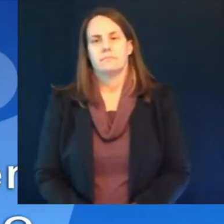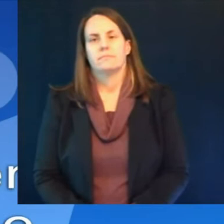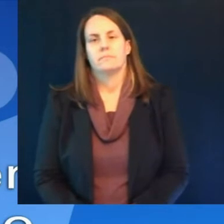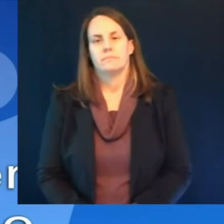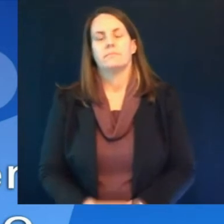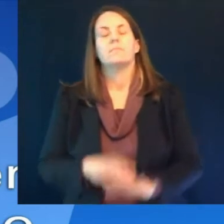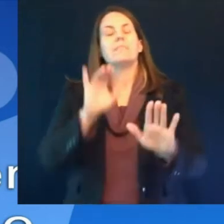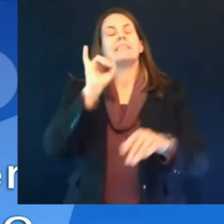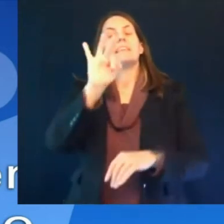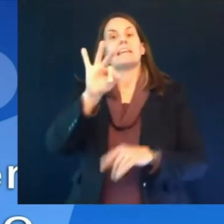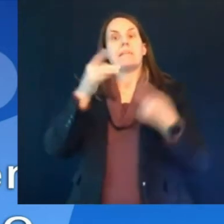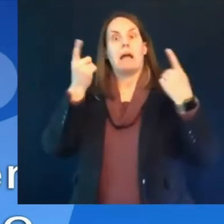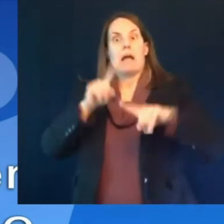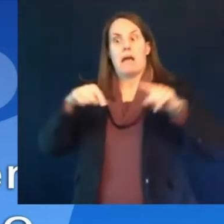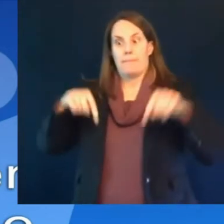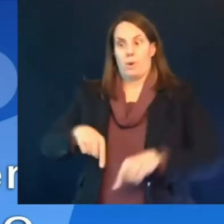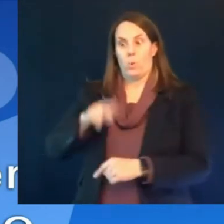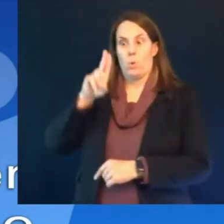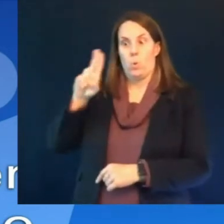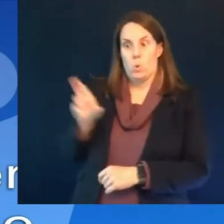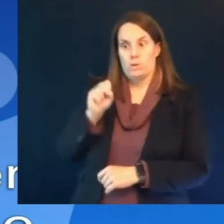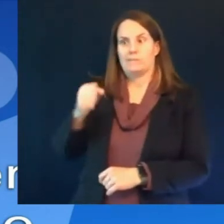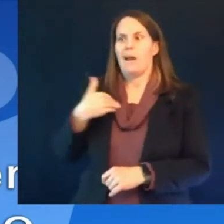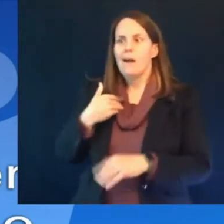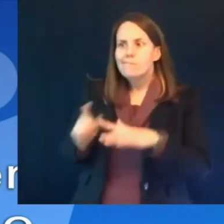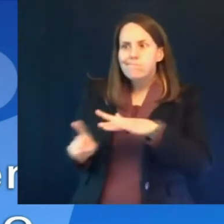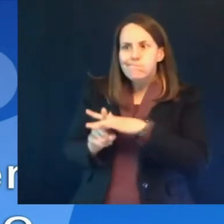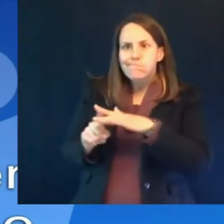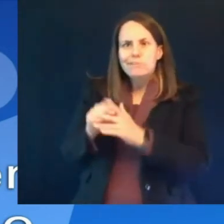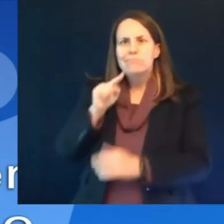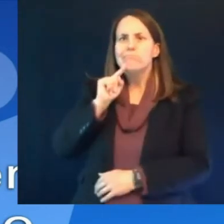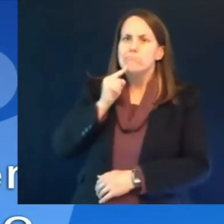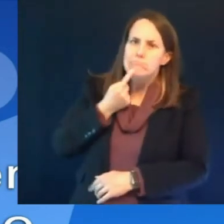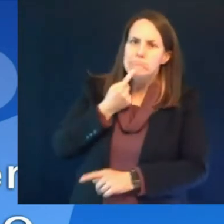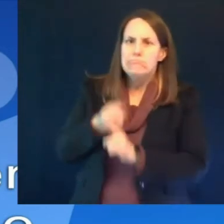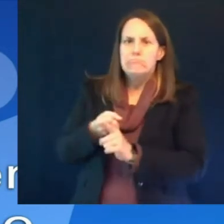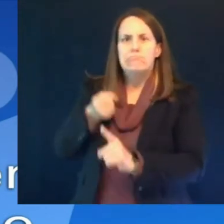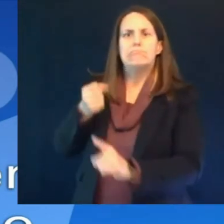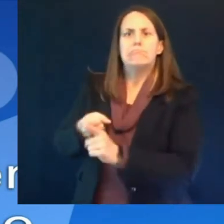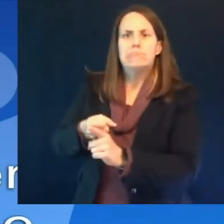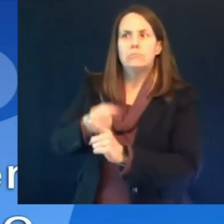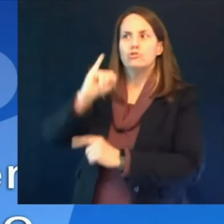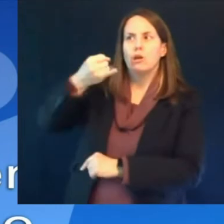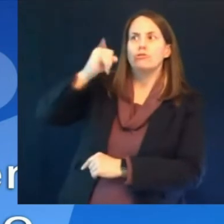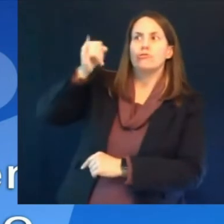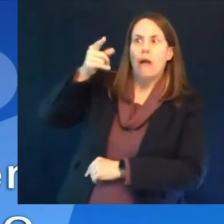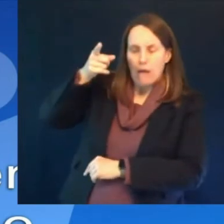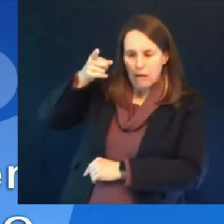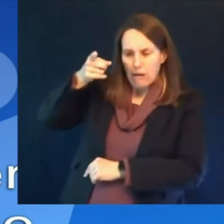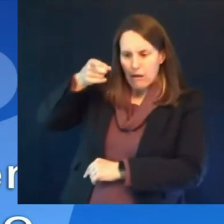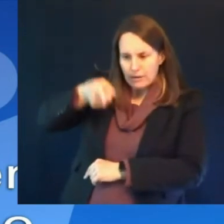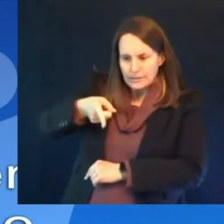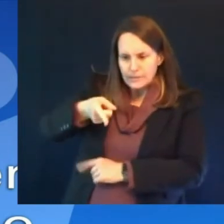what happens next then on the federal and state level in terms of the j and j vaccine thank you